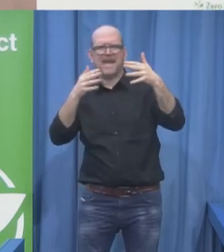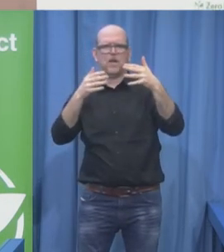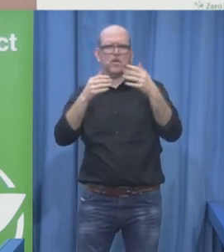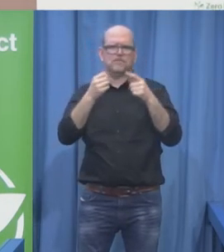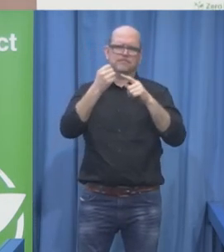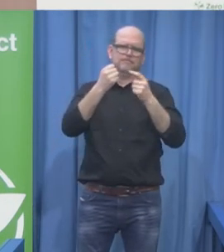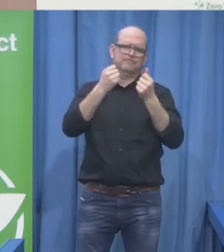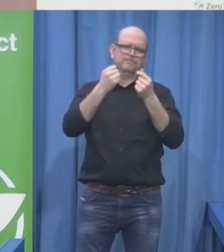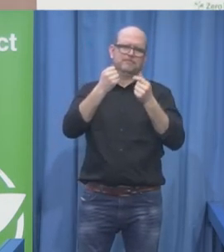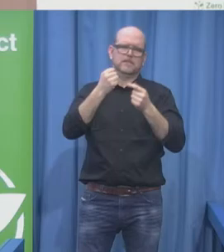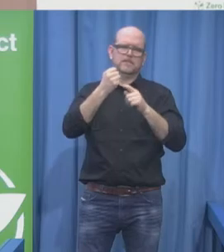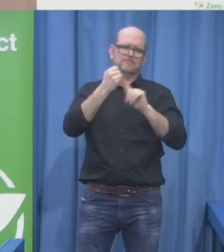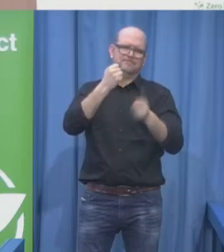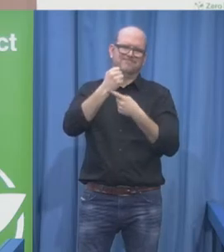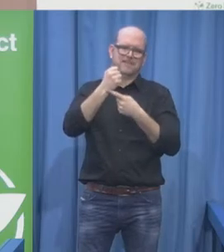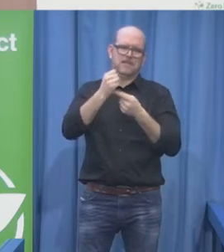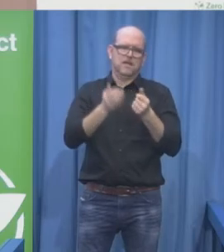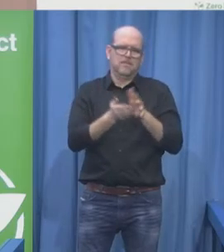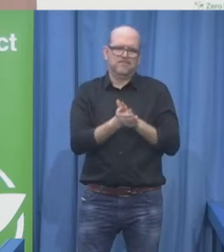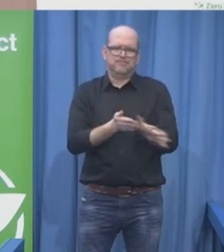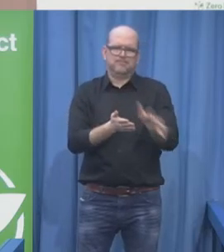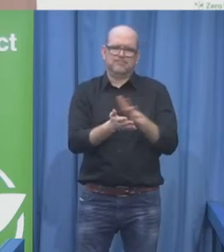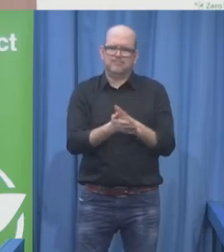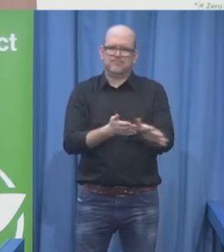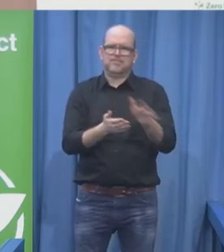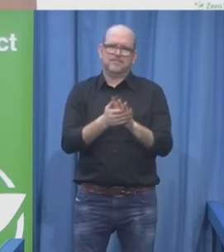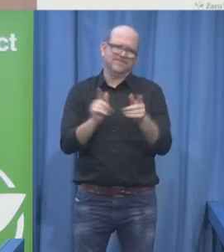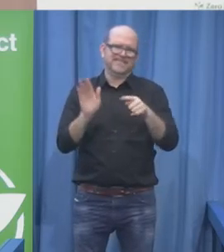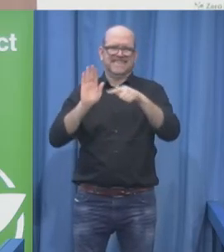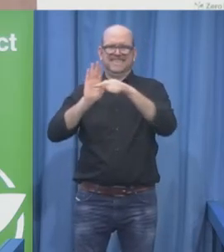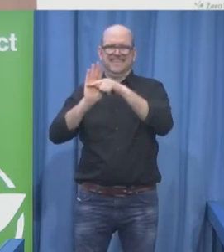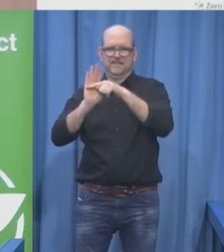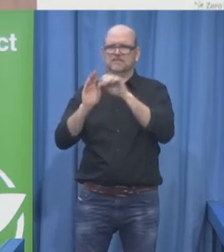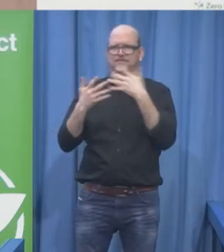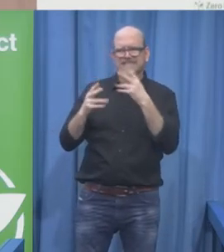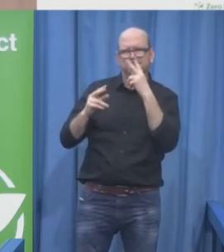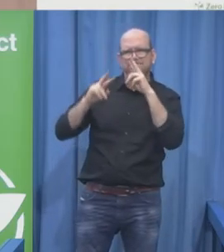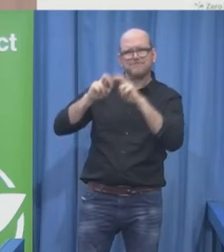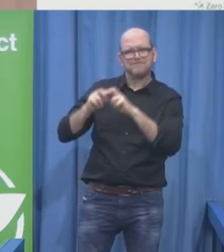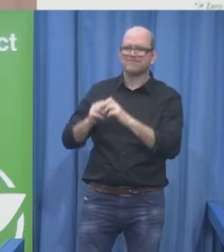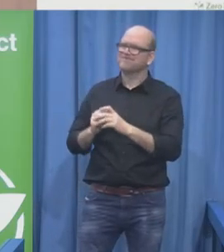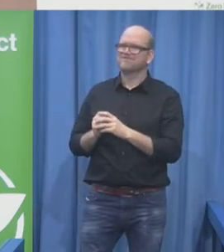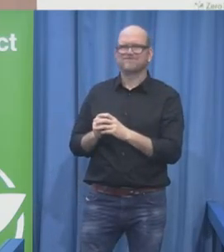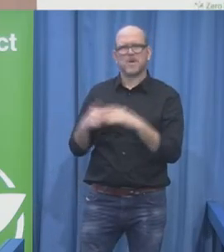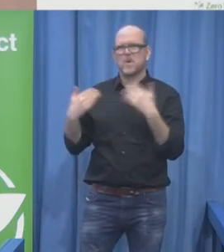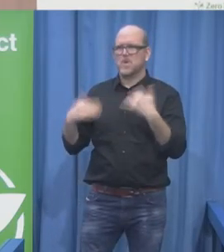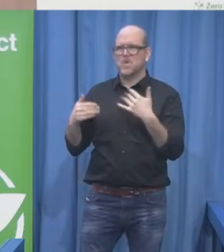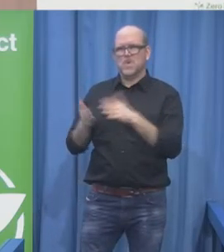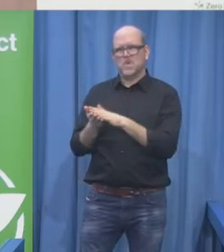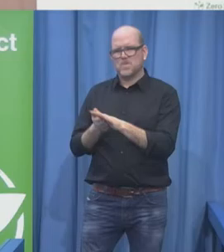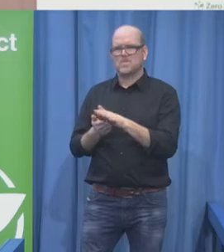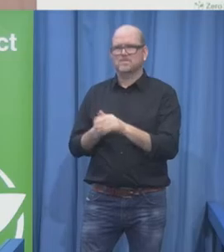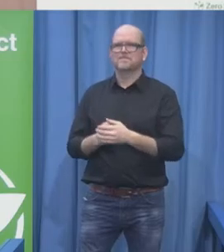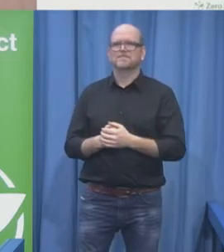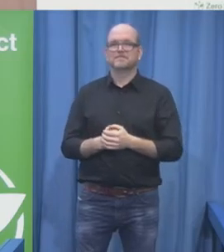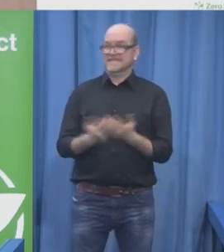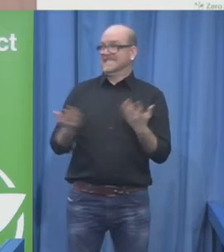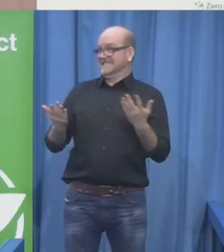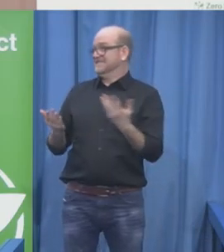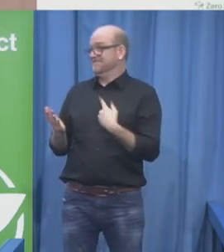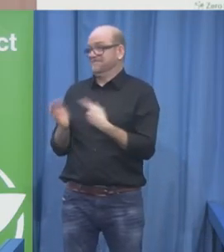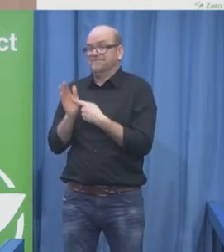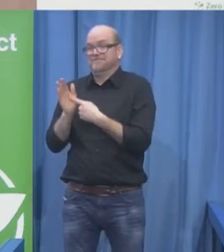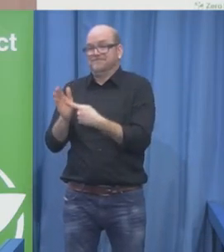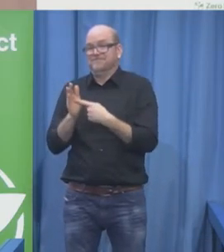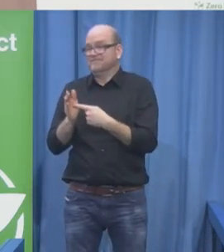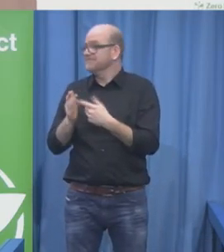Rather than the passive provision of services and opportunities to group or segments of